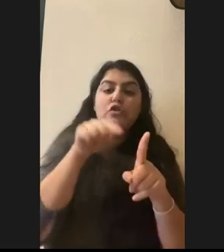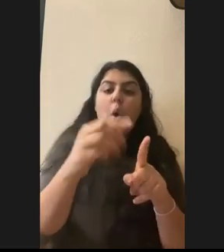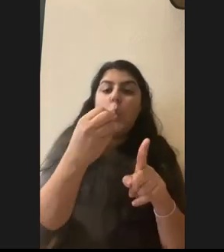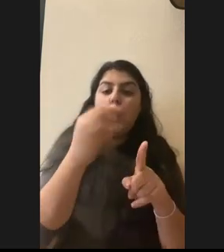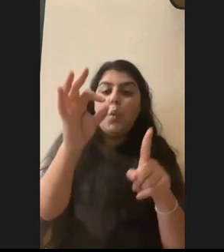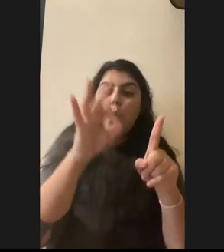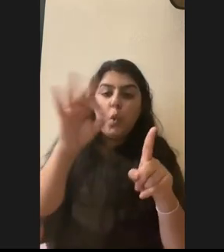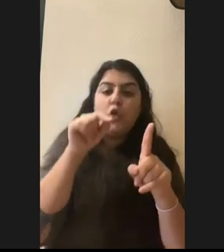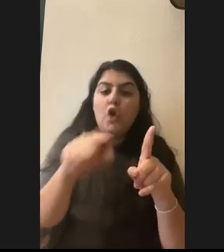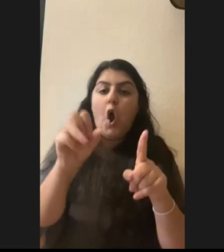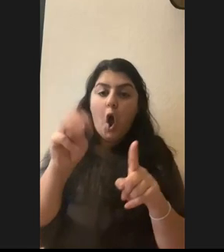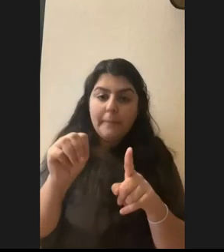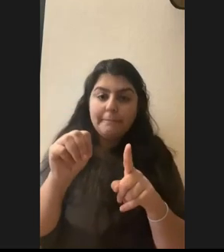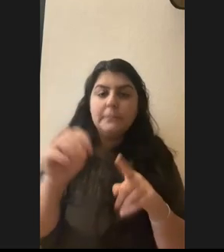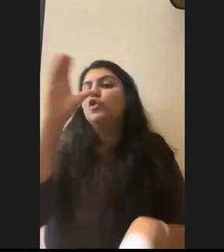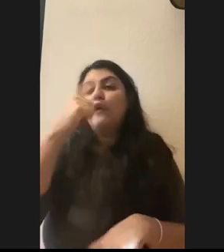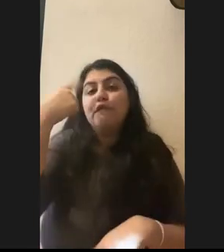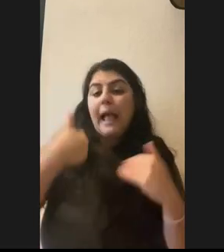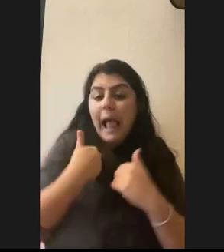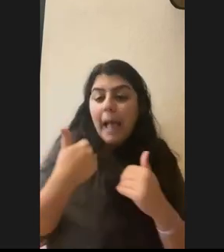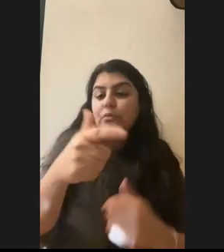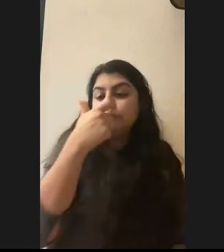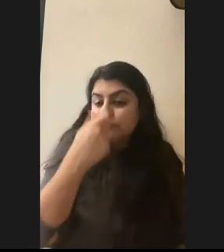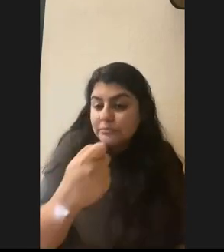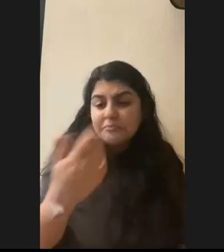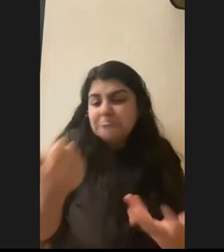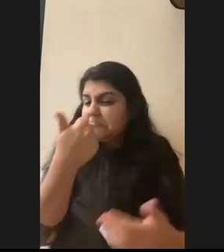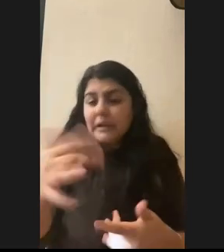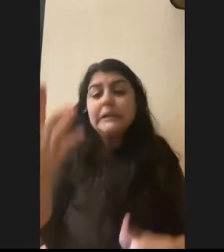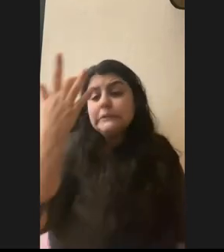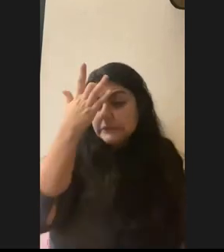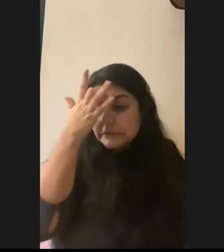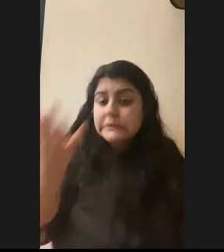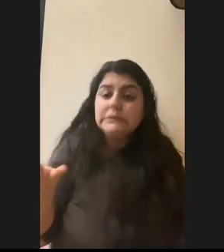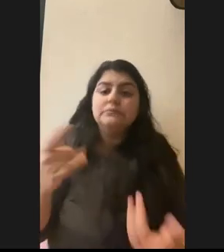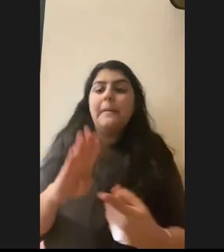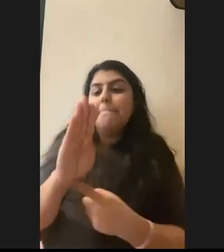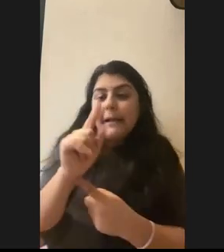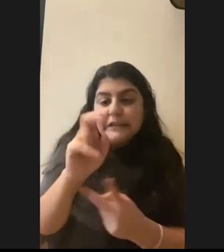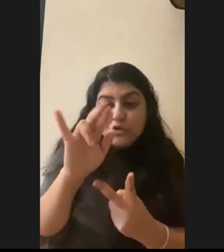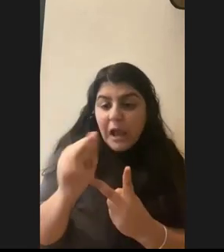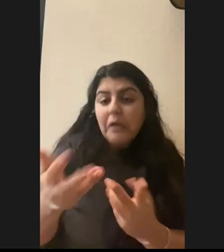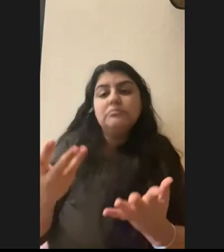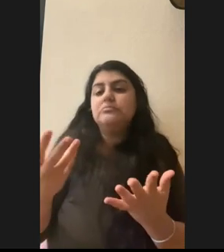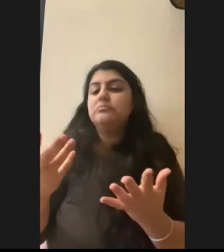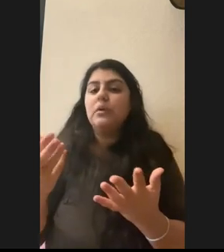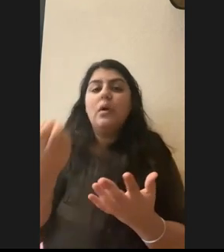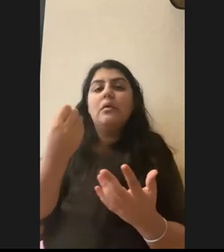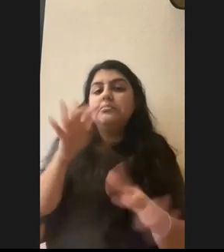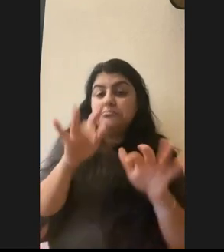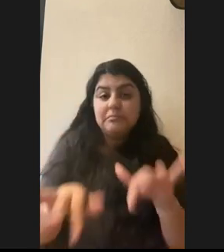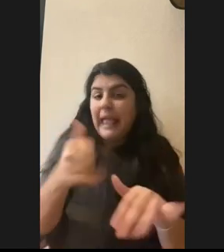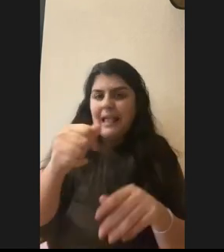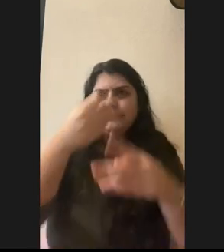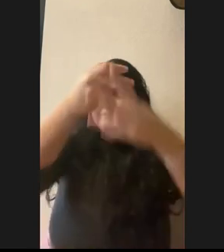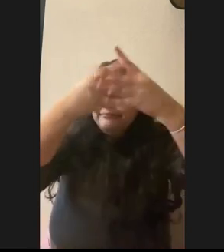or, um, anything you're interested in a disease, a bacteria, even you study or you type in that and you'll find all kinds